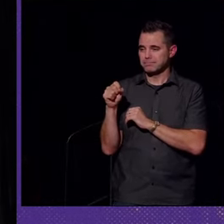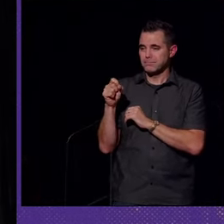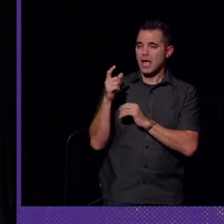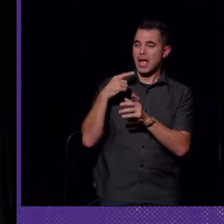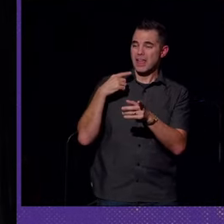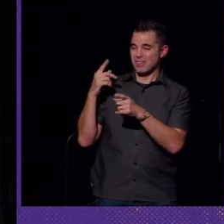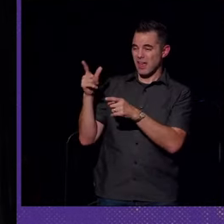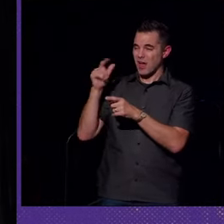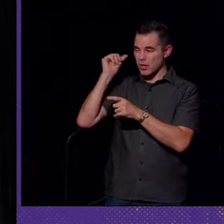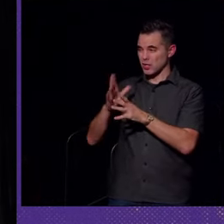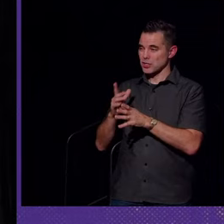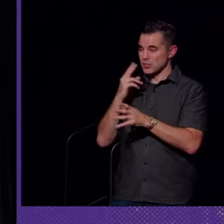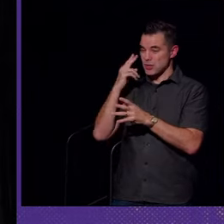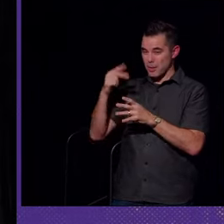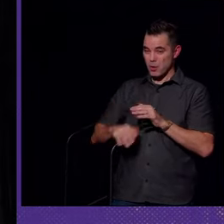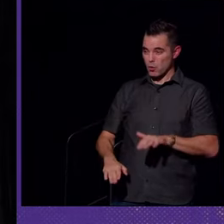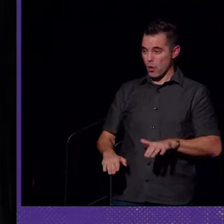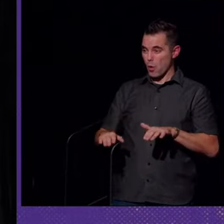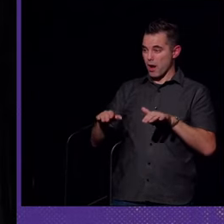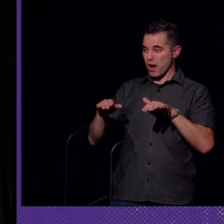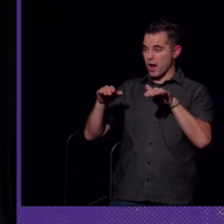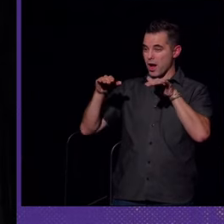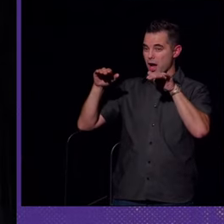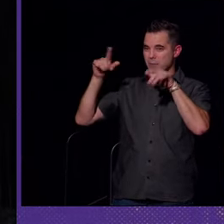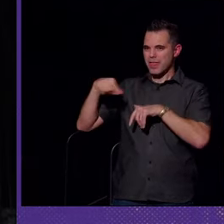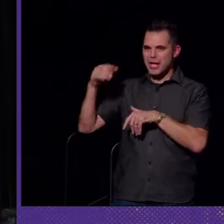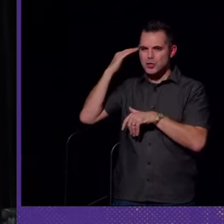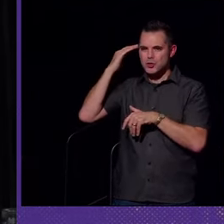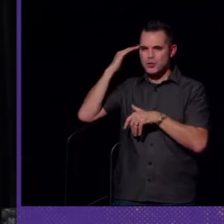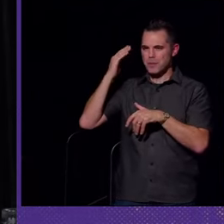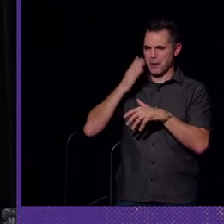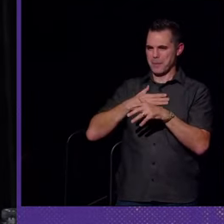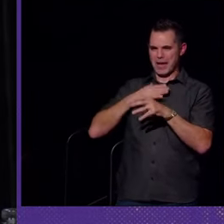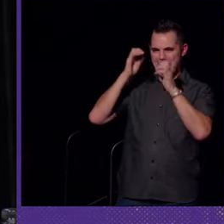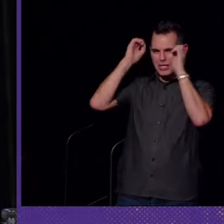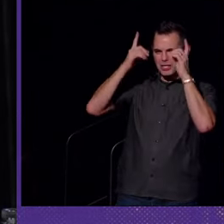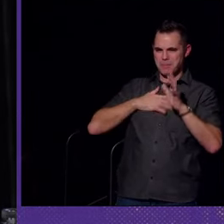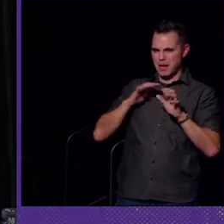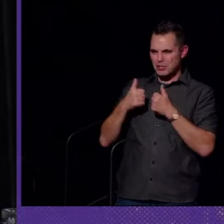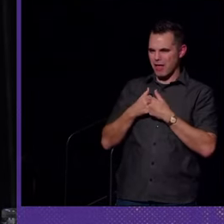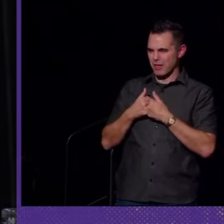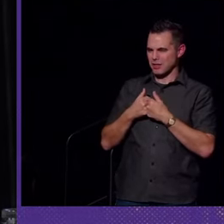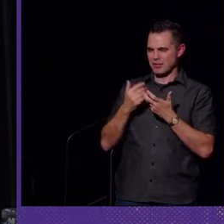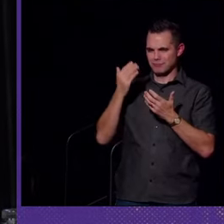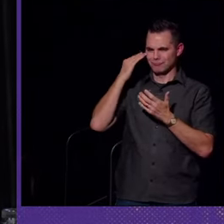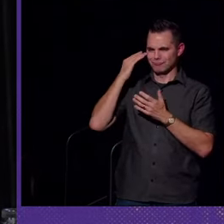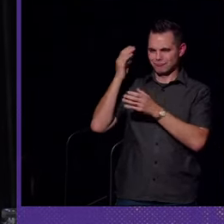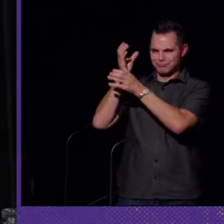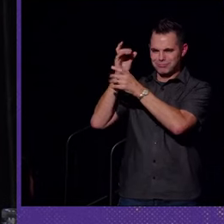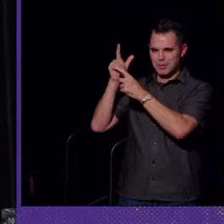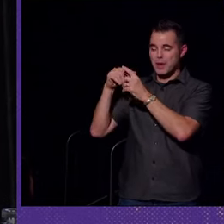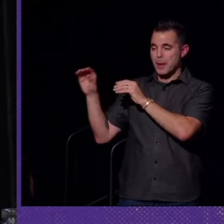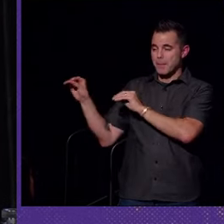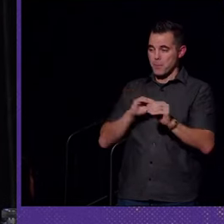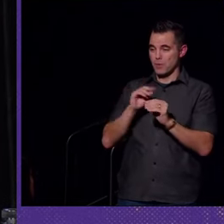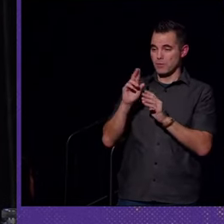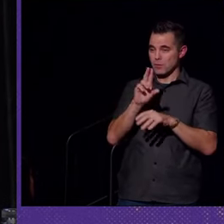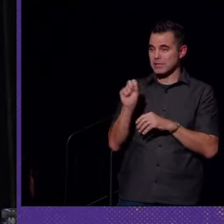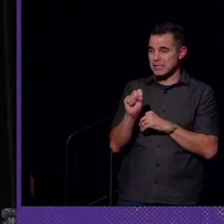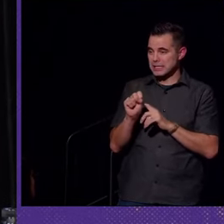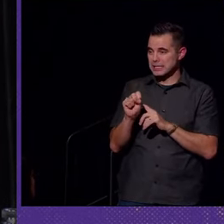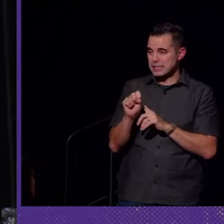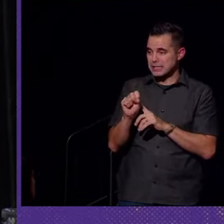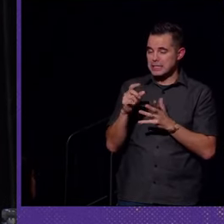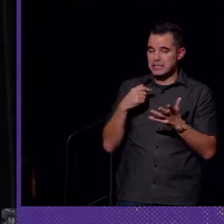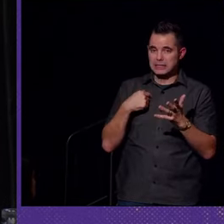up. So they knew, you know, about my education, my challenges. But when I moved to the United States, it